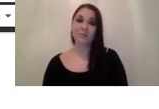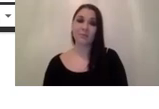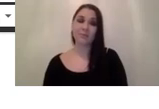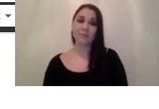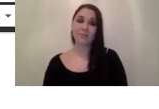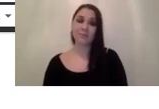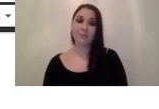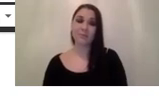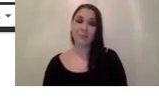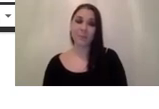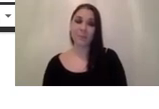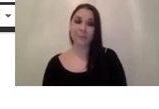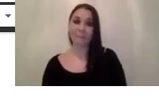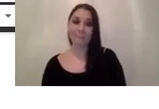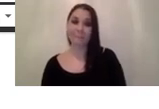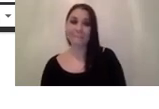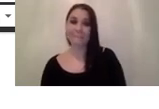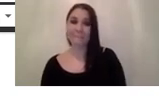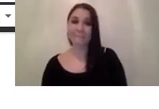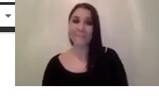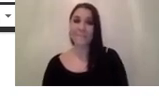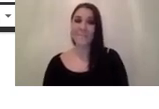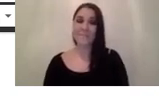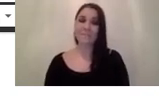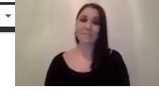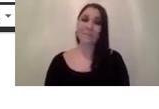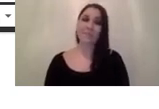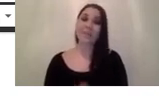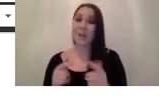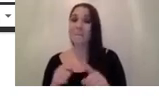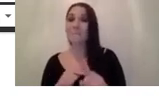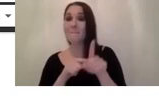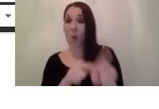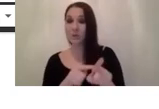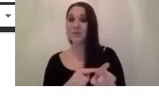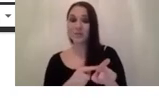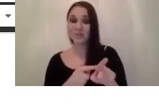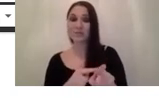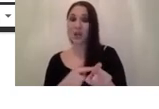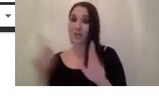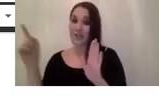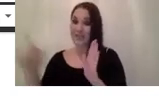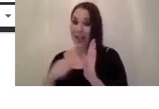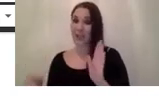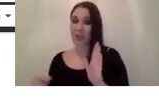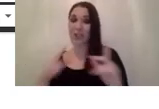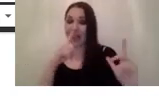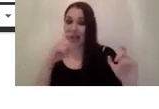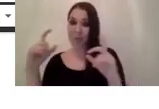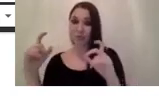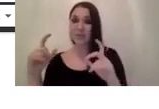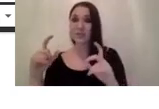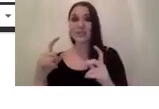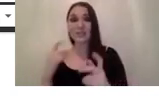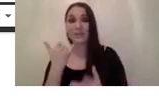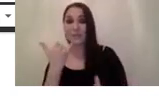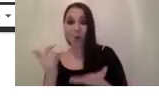counterintuitive it turns out that most of the of the sensors or most of the cameras and cell phones on